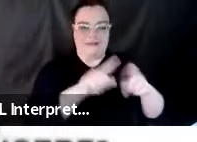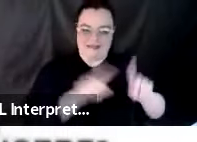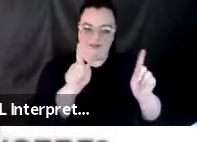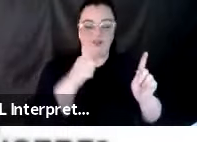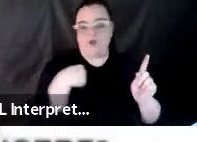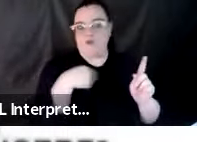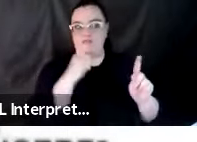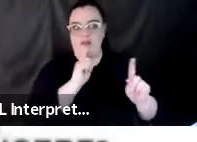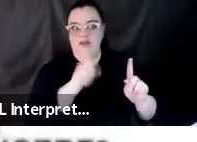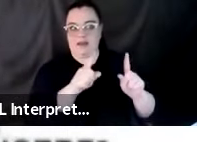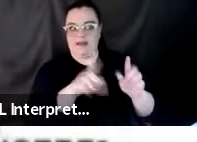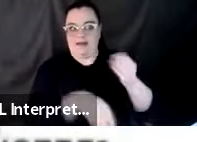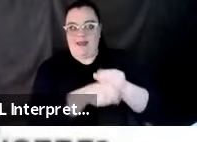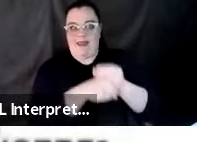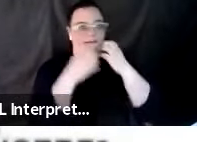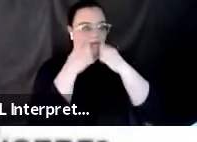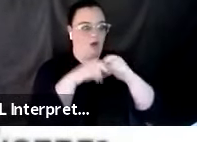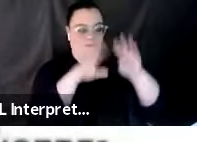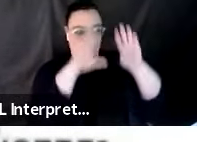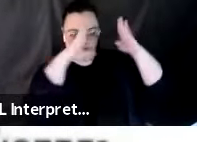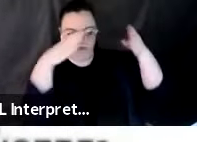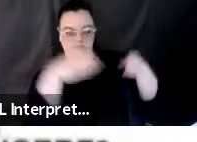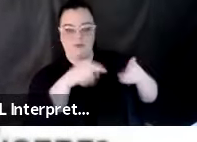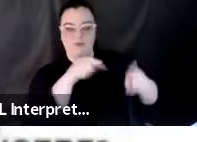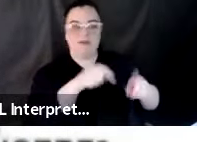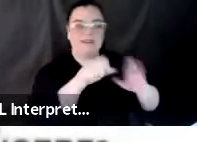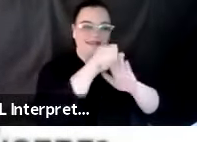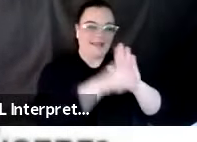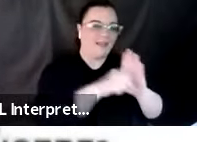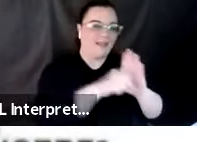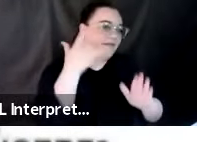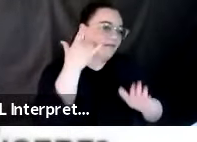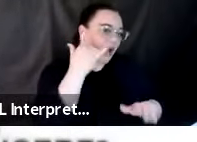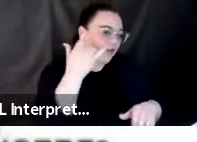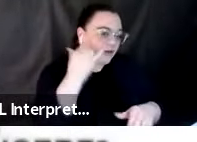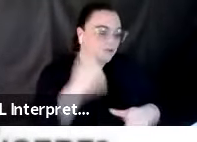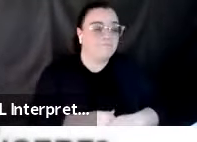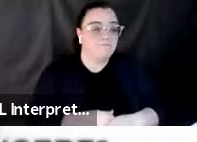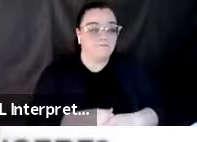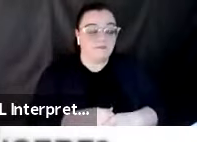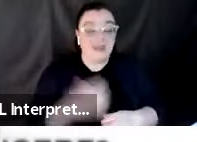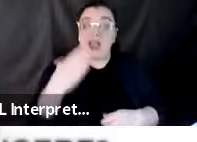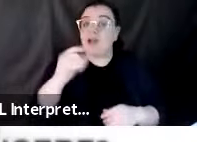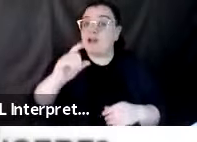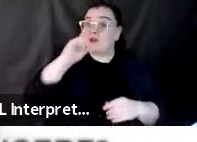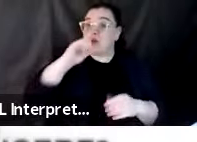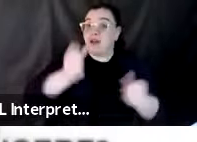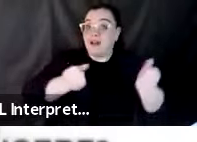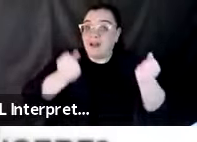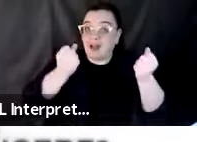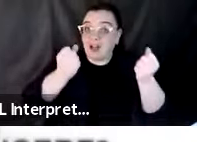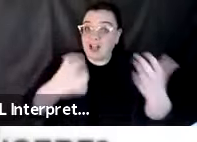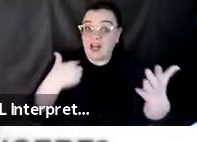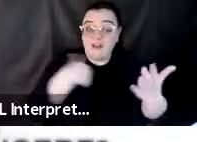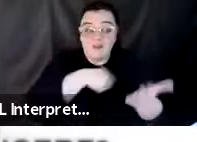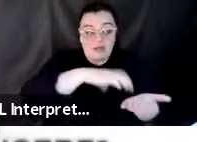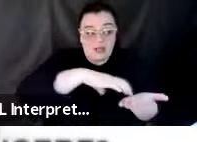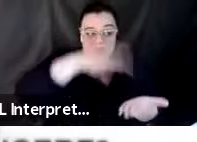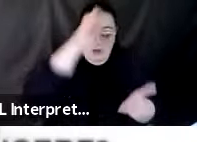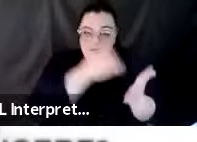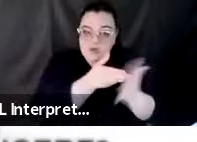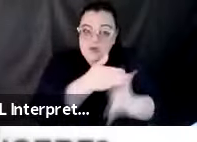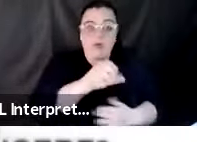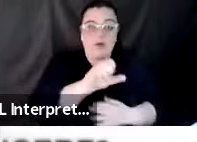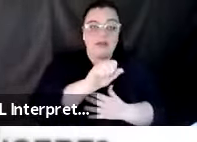focusing on that here to learn more. And it's also a lot of the principles that we've learned through SCEC and other activities,